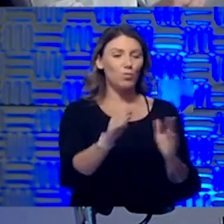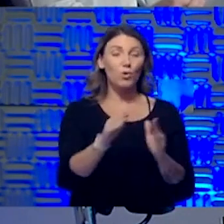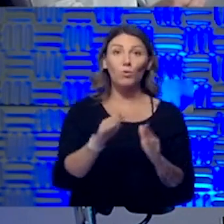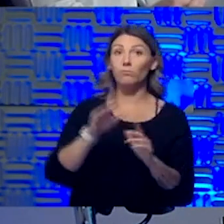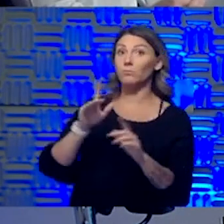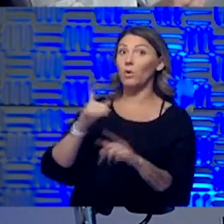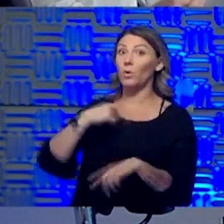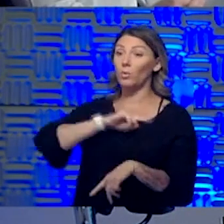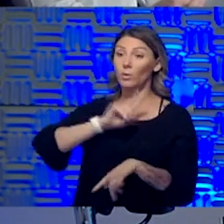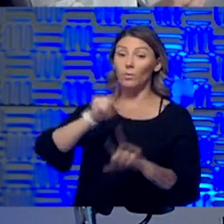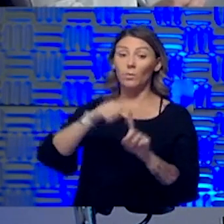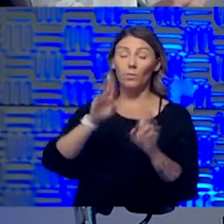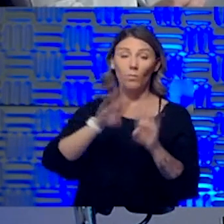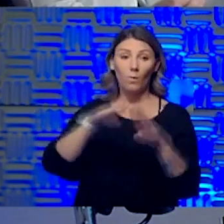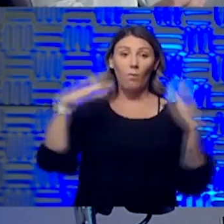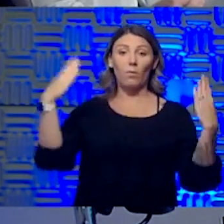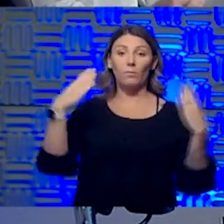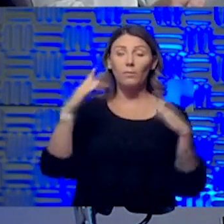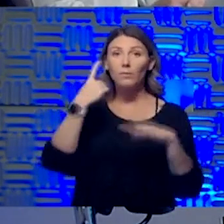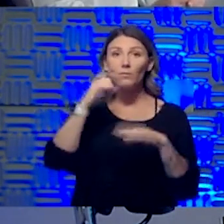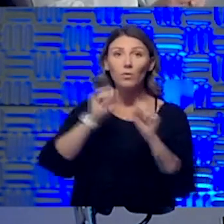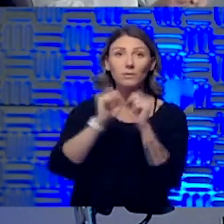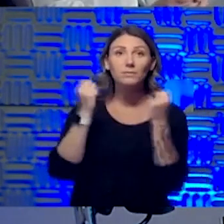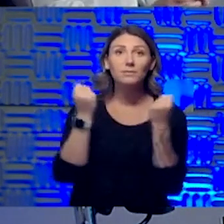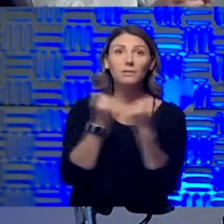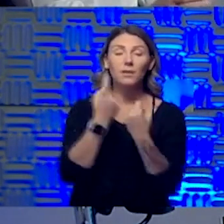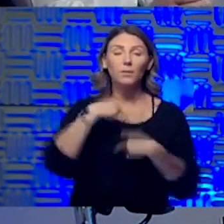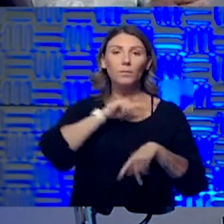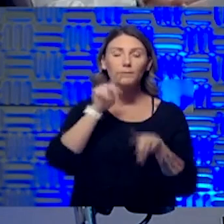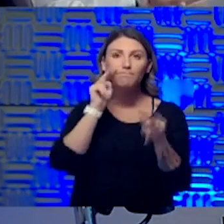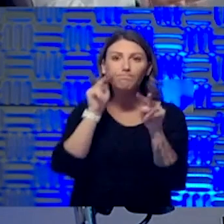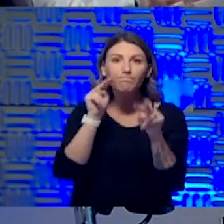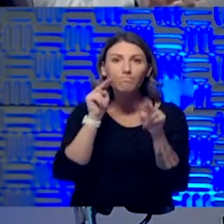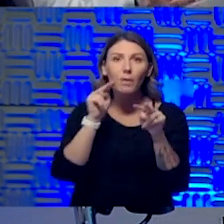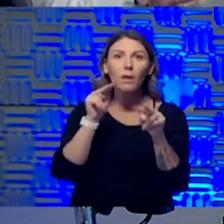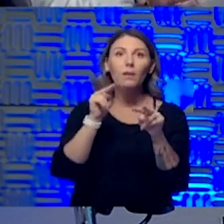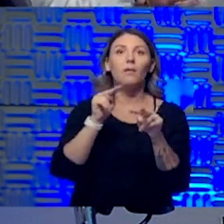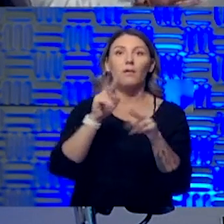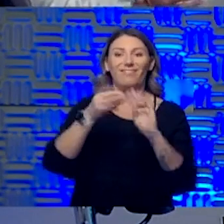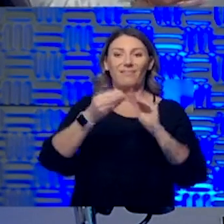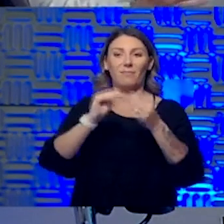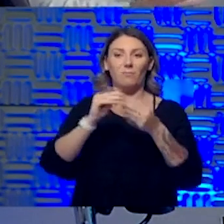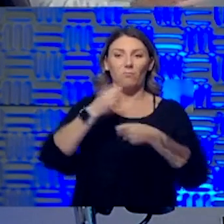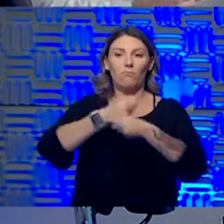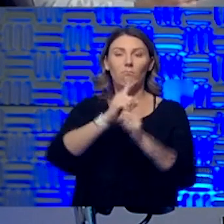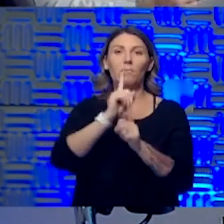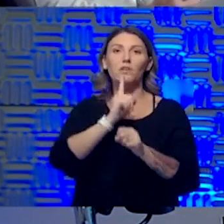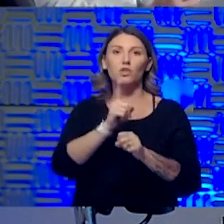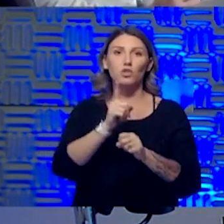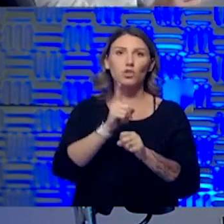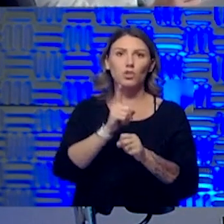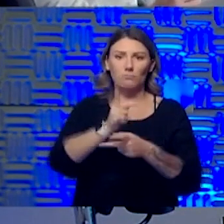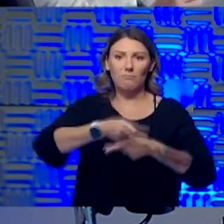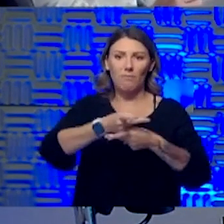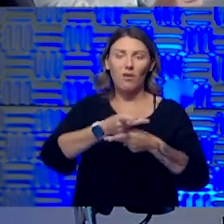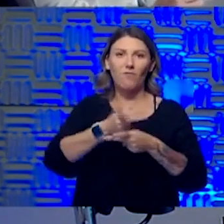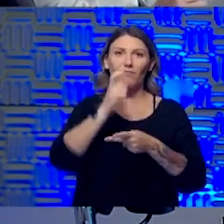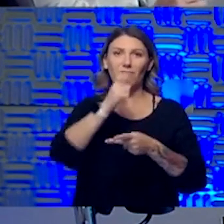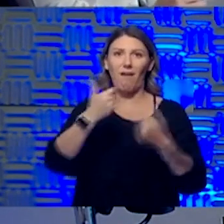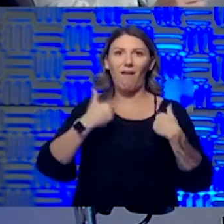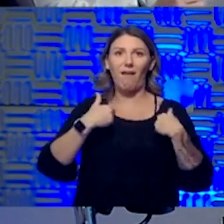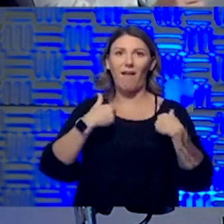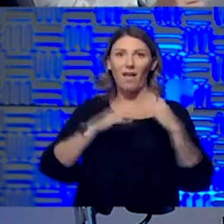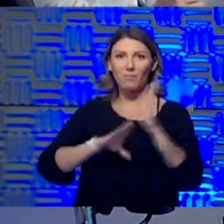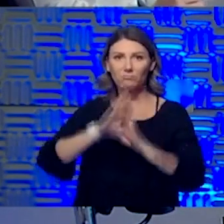the numbers very carefully to make sure there's not some kind of a surge that we're going to account for. I'm going to first turn to